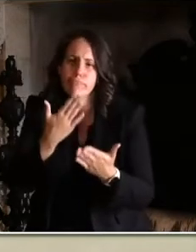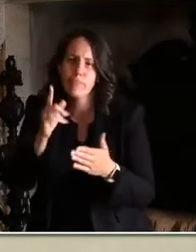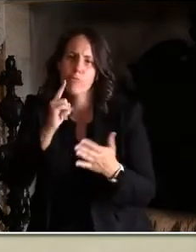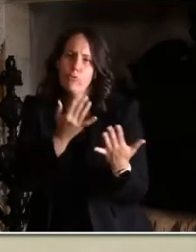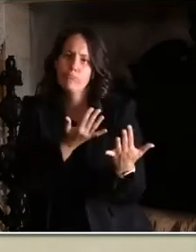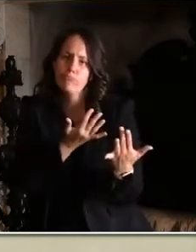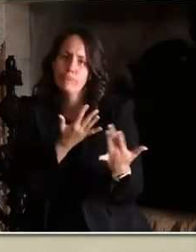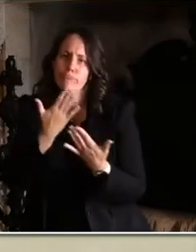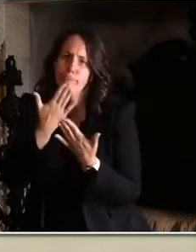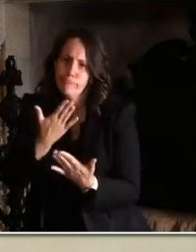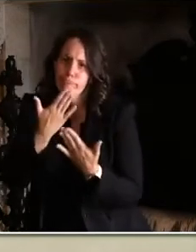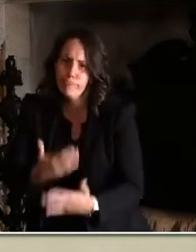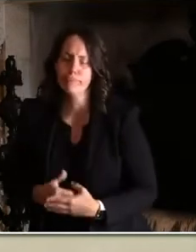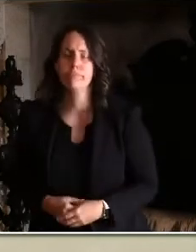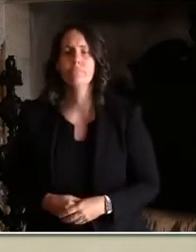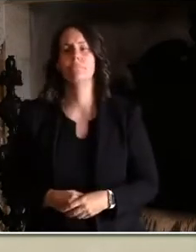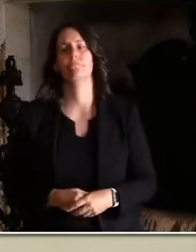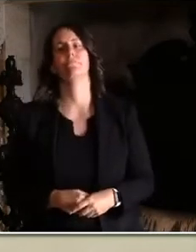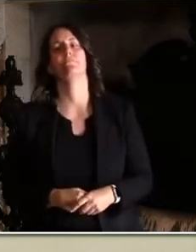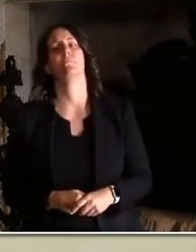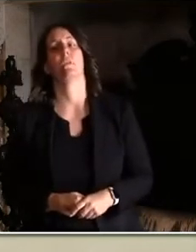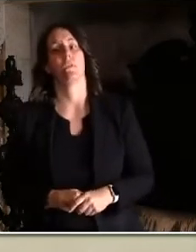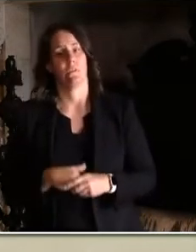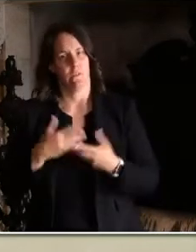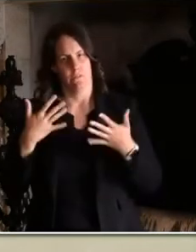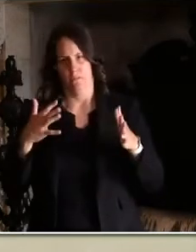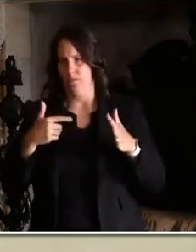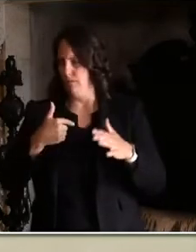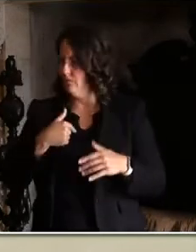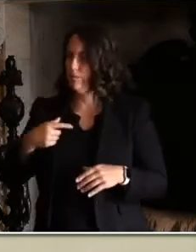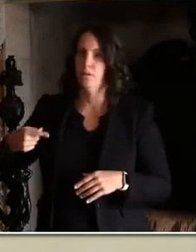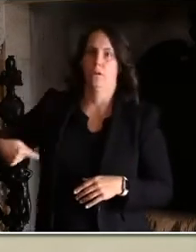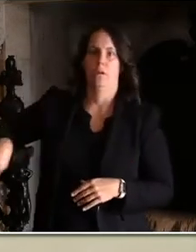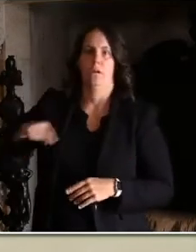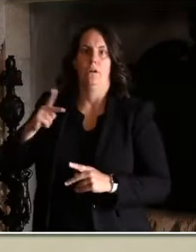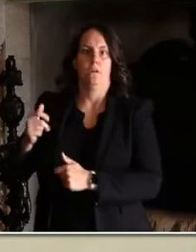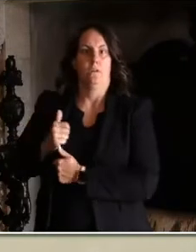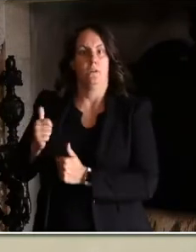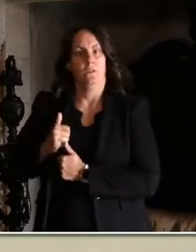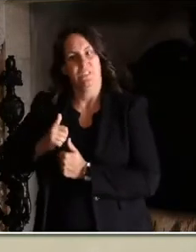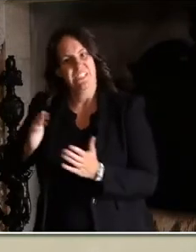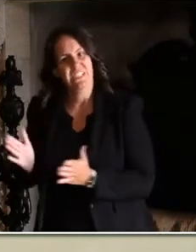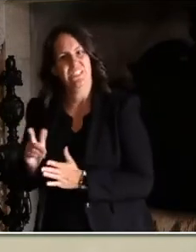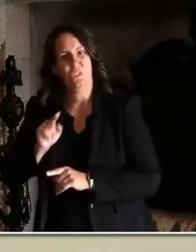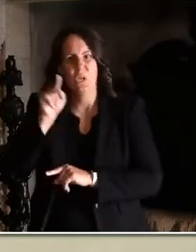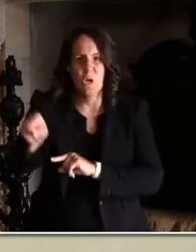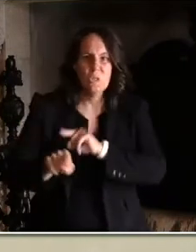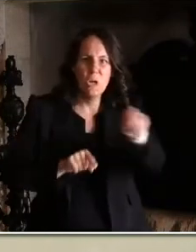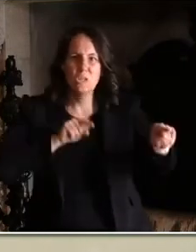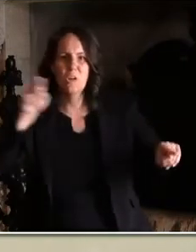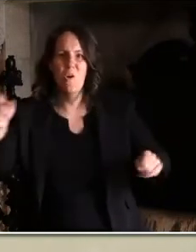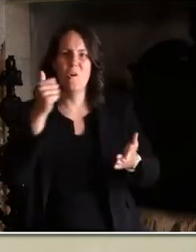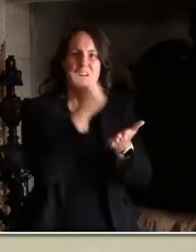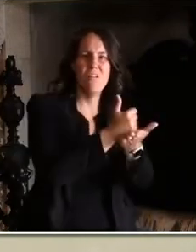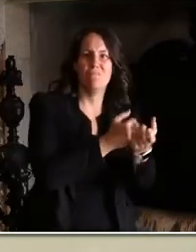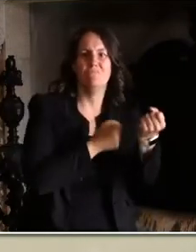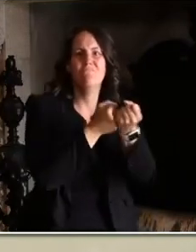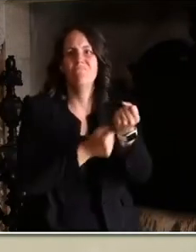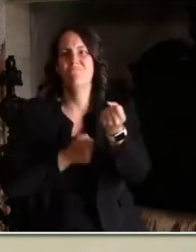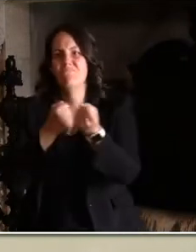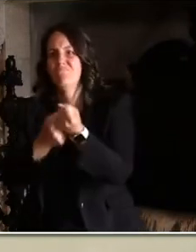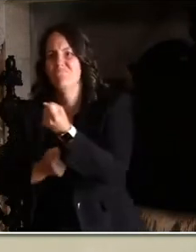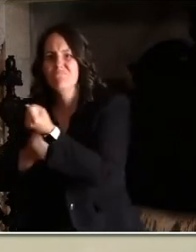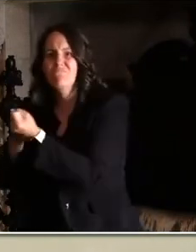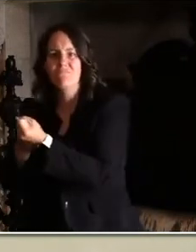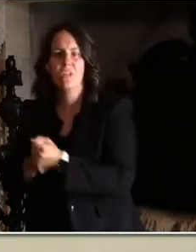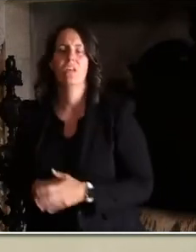We've flexed additional teams and personnel to these sites to help open additional drive-through lanes and increase throughput when